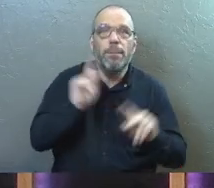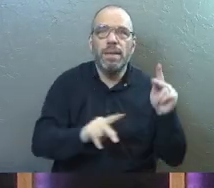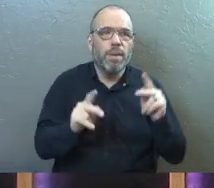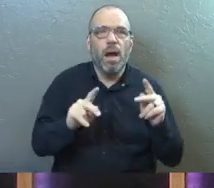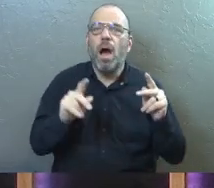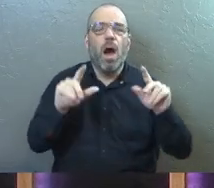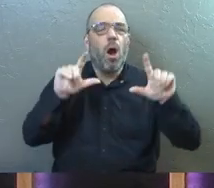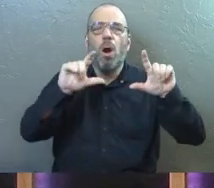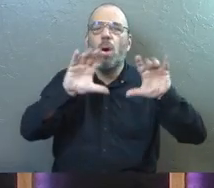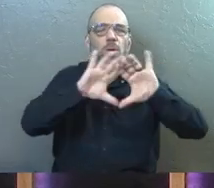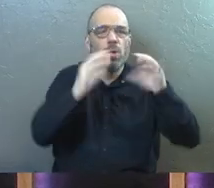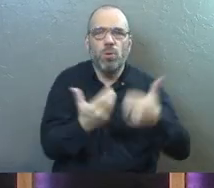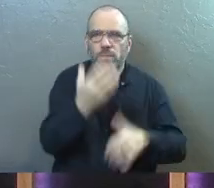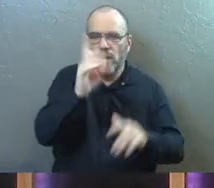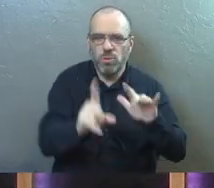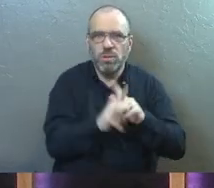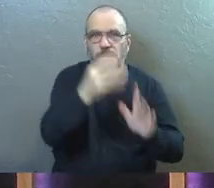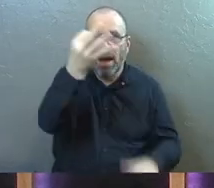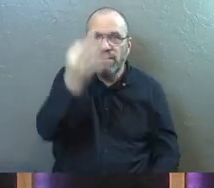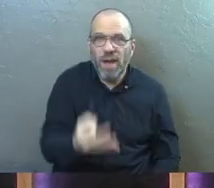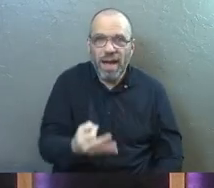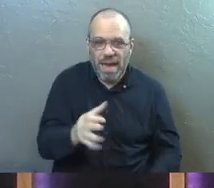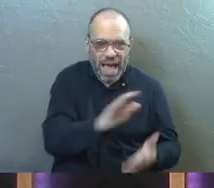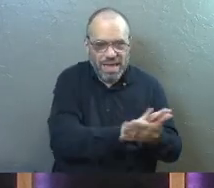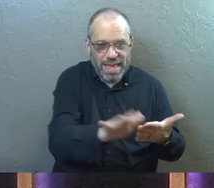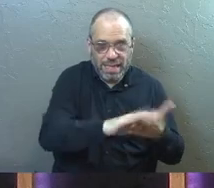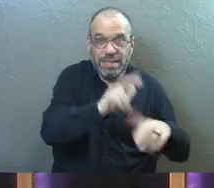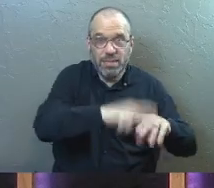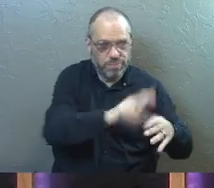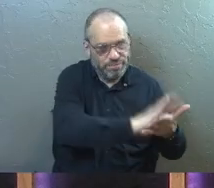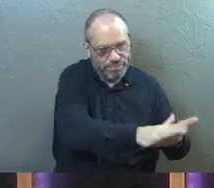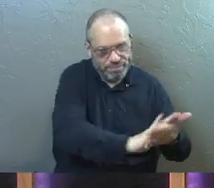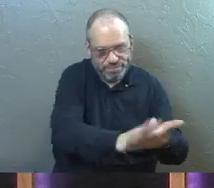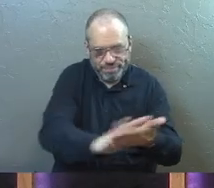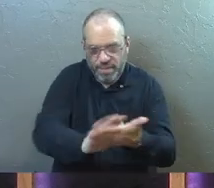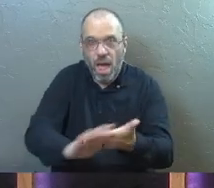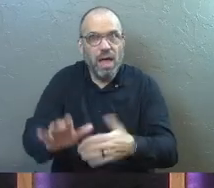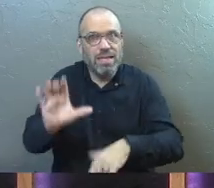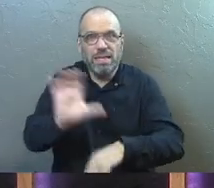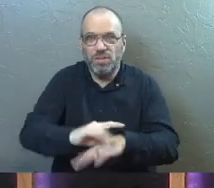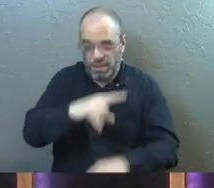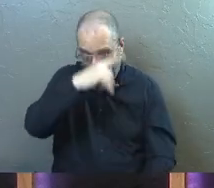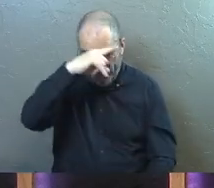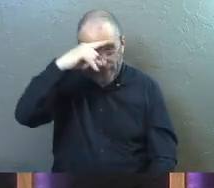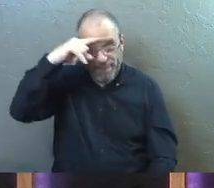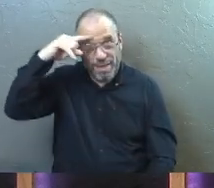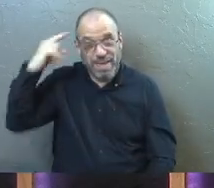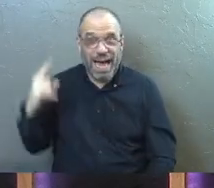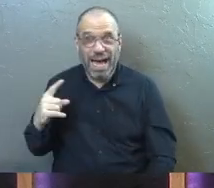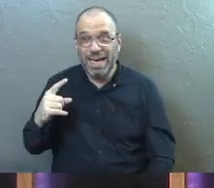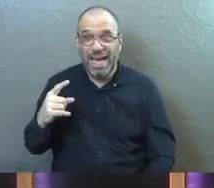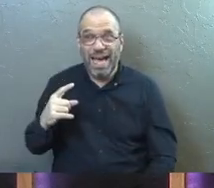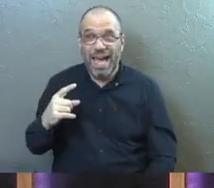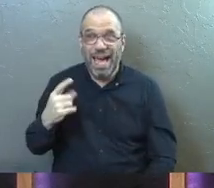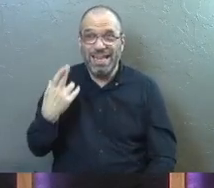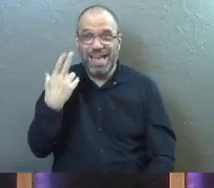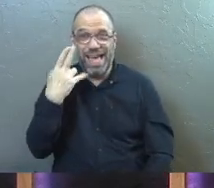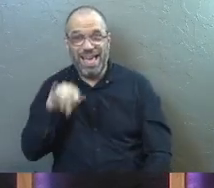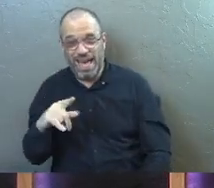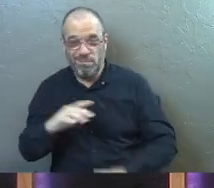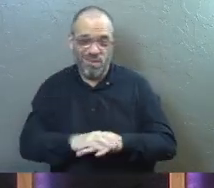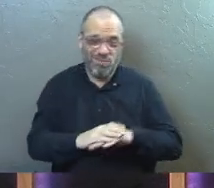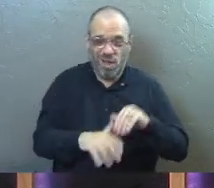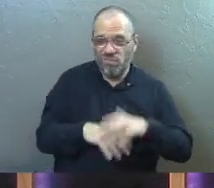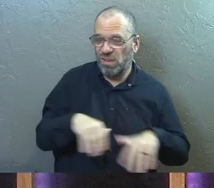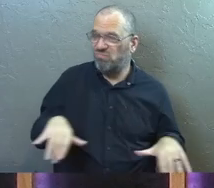have a whole crew that comes in on Fridays and they clean these chairs because these chairs are black chairs and they're so hip and they're so